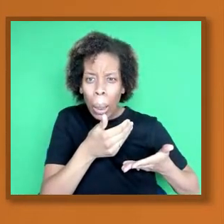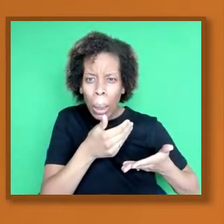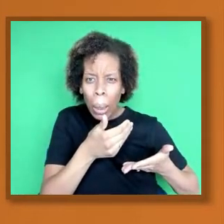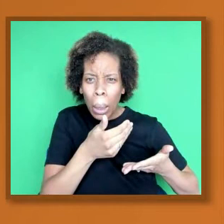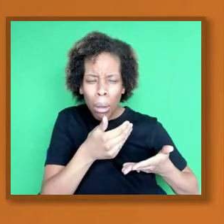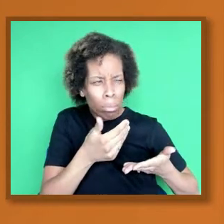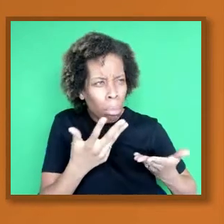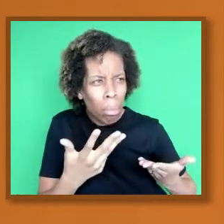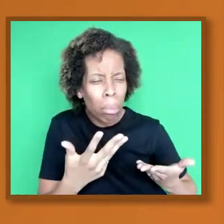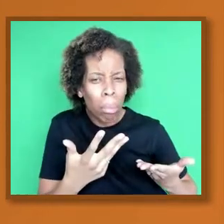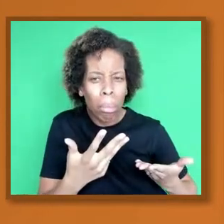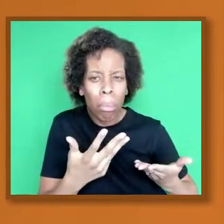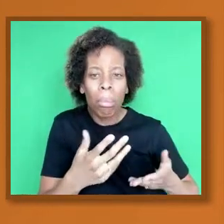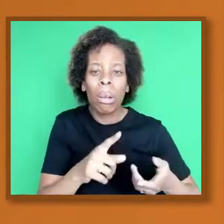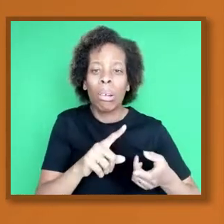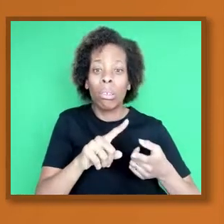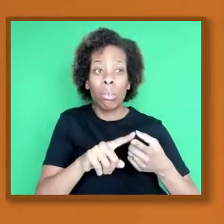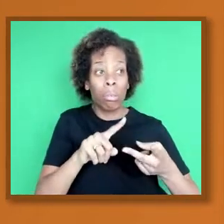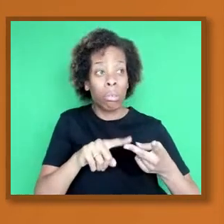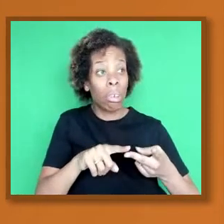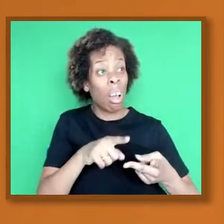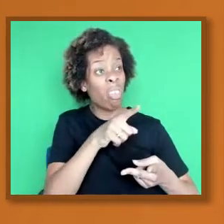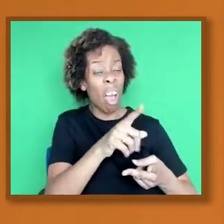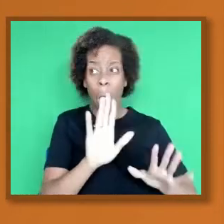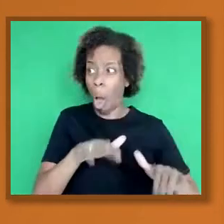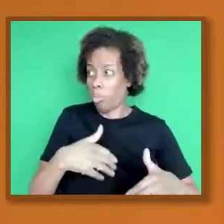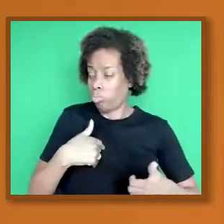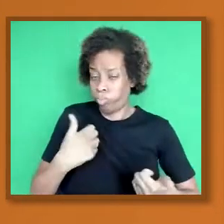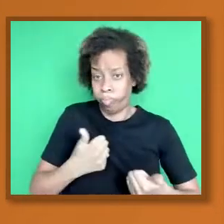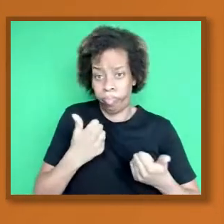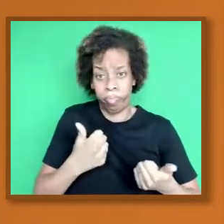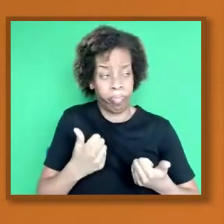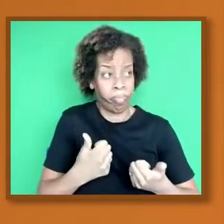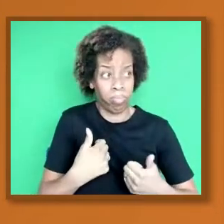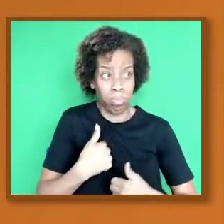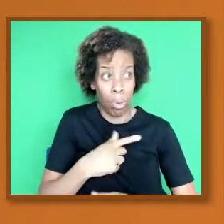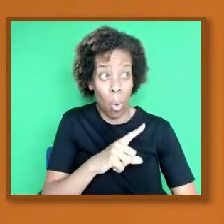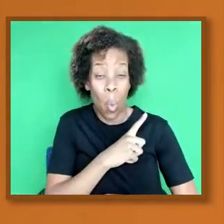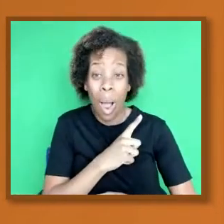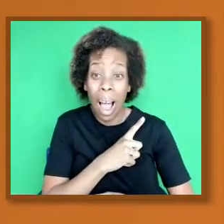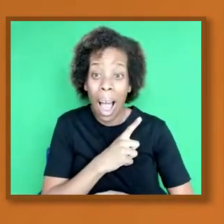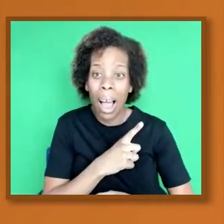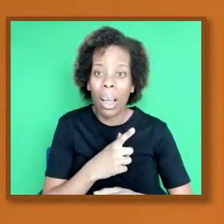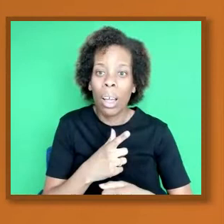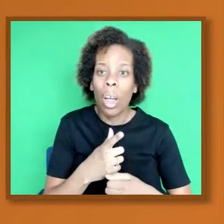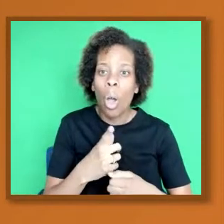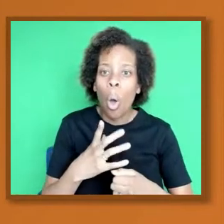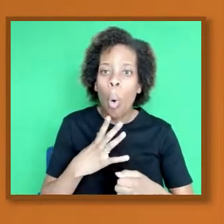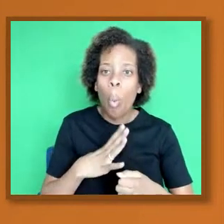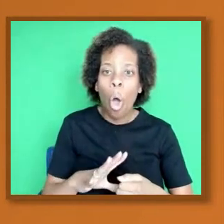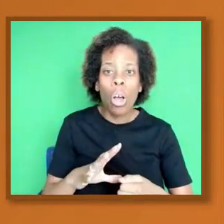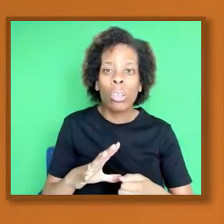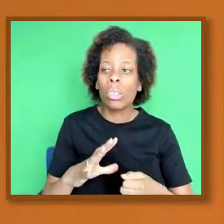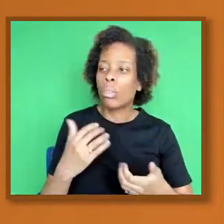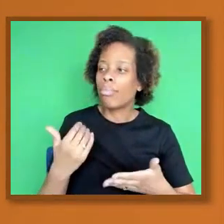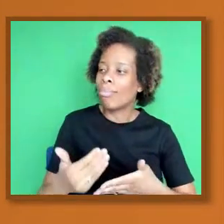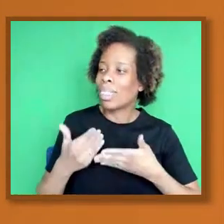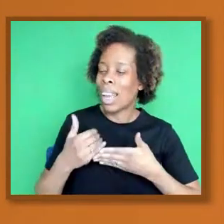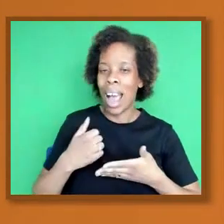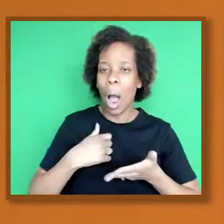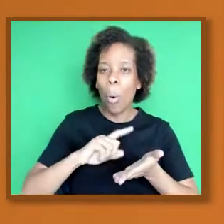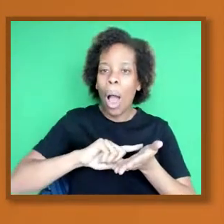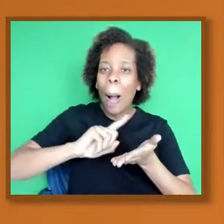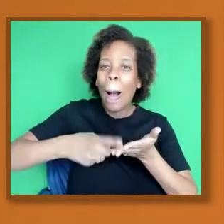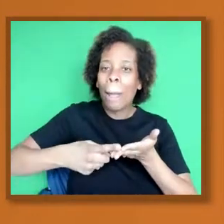they think it's safe. Because they want to protect that capitalist system at all costs.